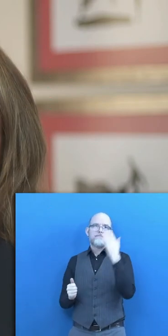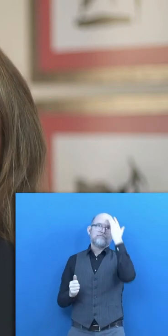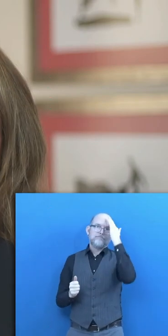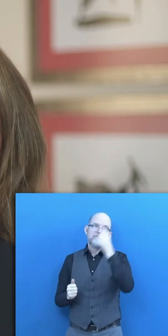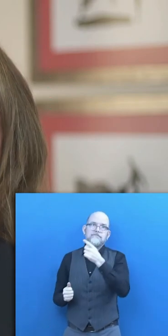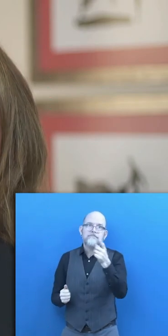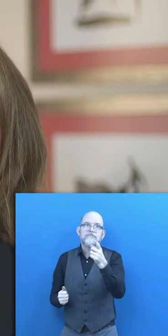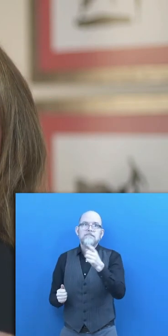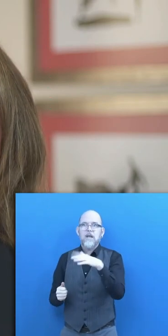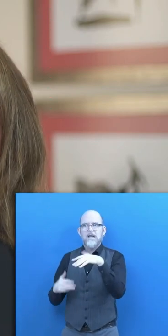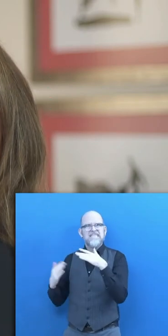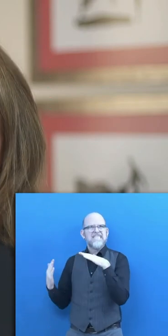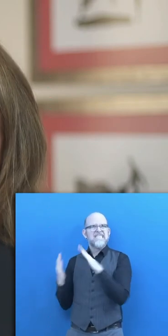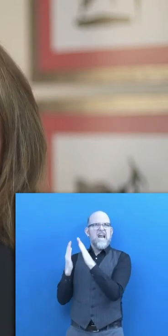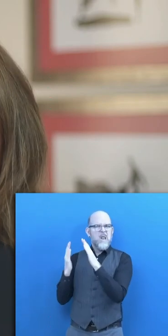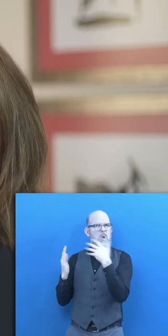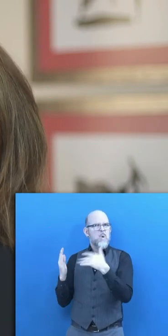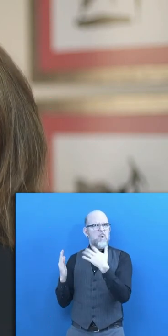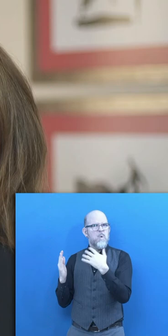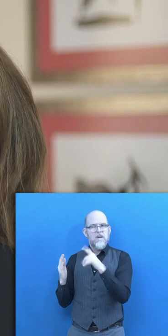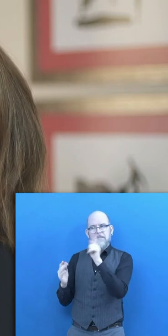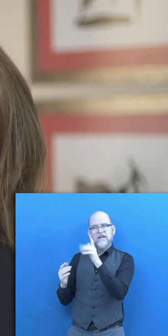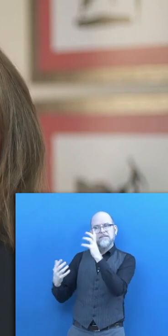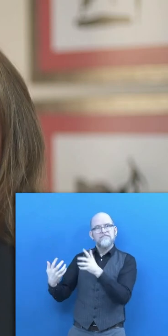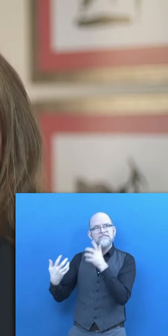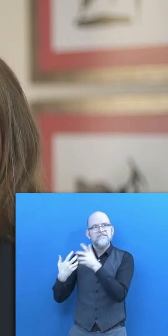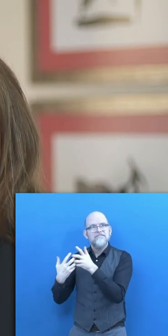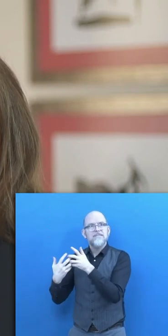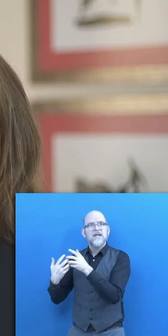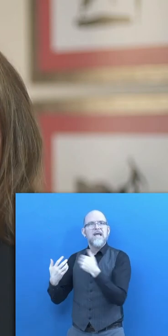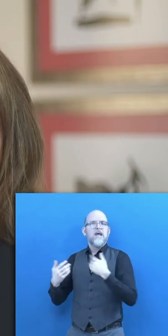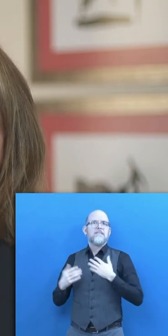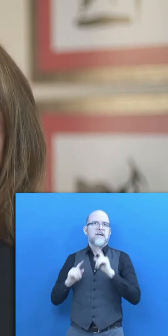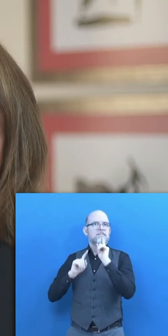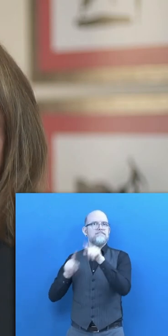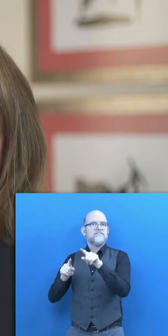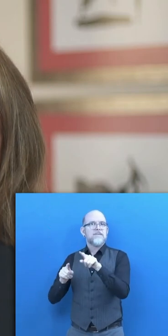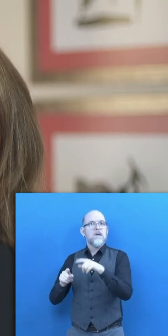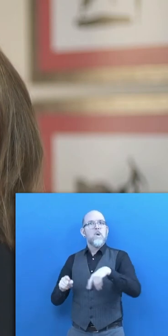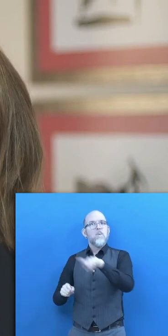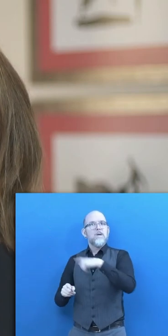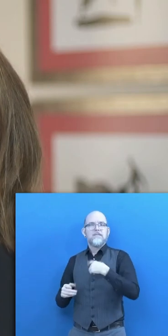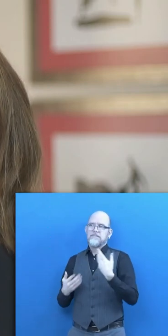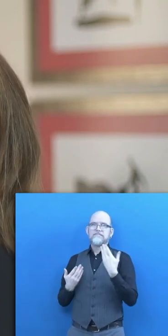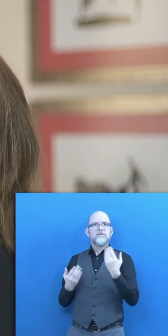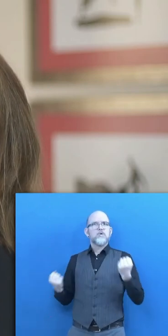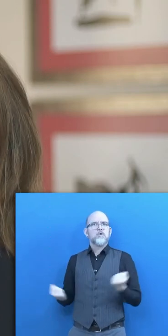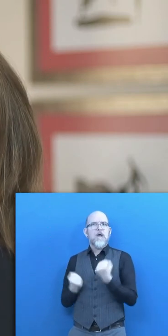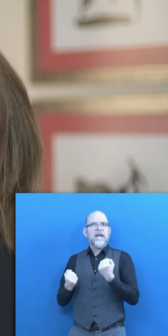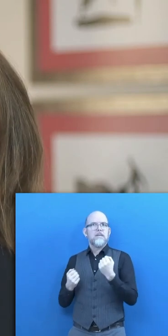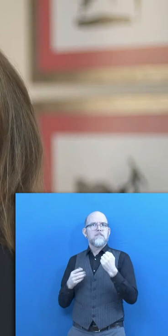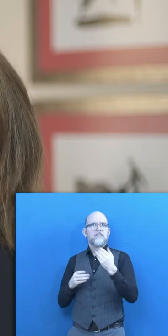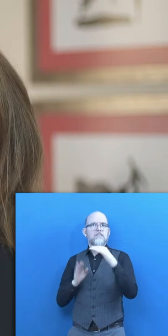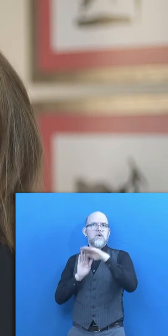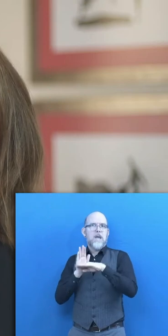wondering how we can face this challenge. I would like to share our training program that we have developed in